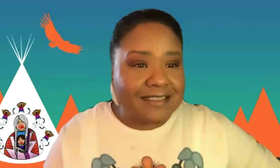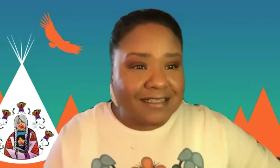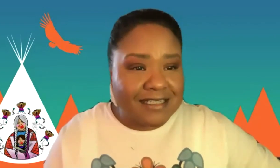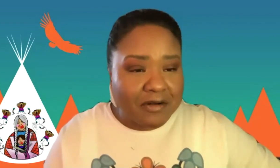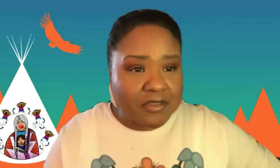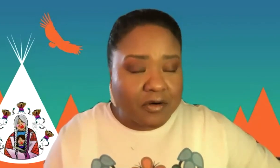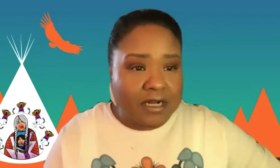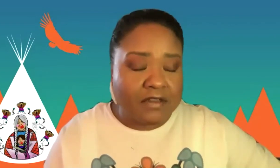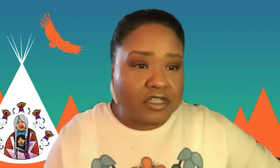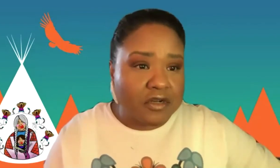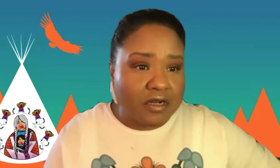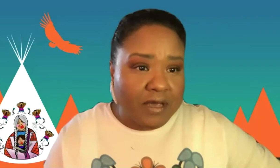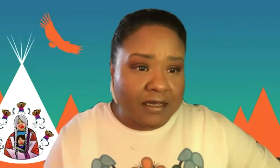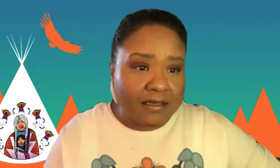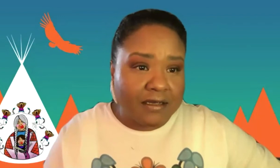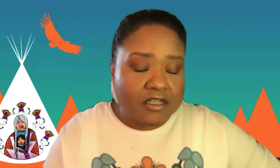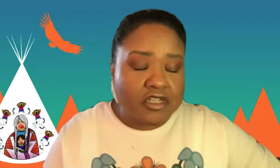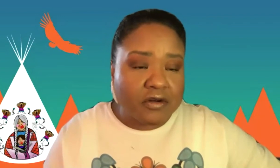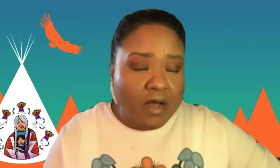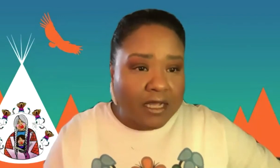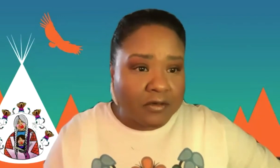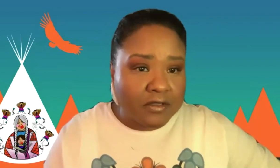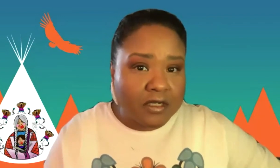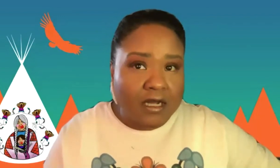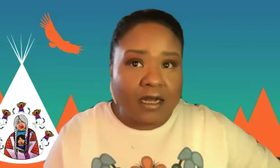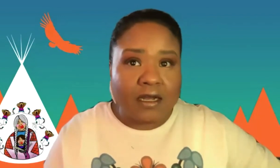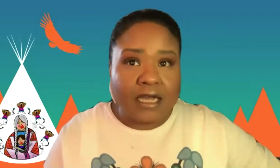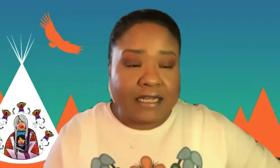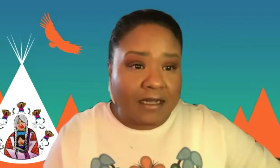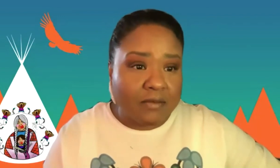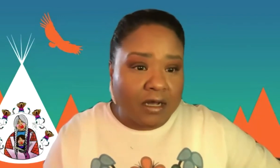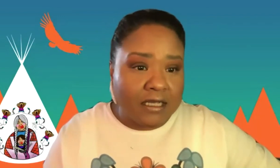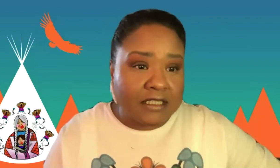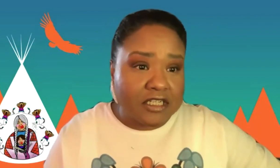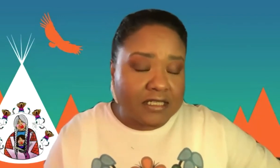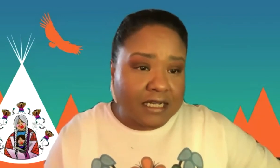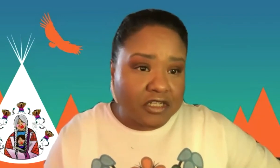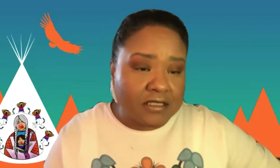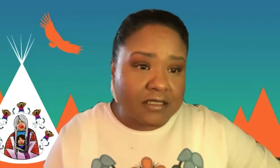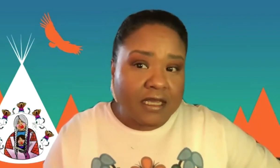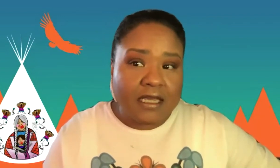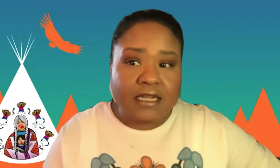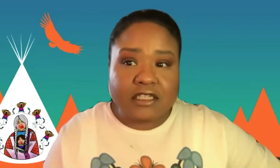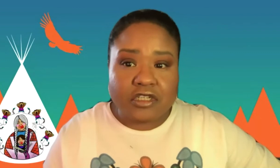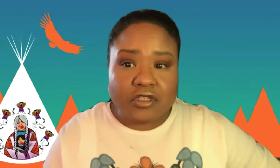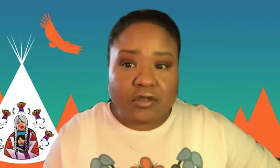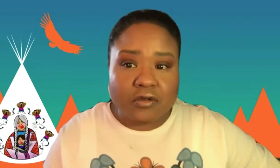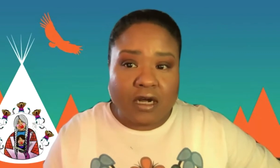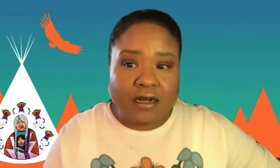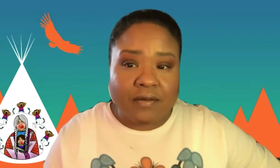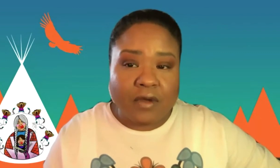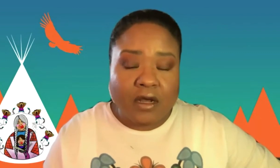Indigenous territory of the Shoshone Bannock, Shoshone Paiute, and Yakima Indigenous Nations. In addition